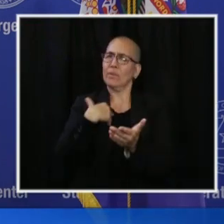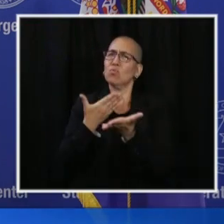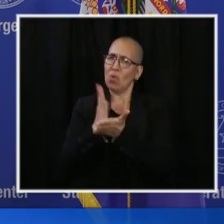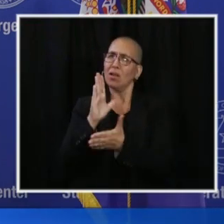Minnesota National Guard.